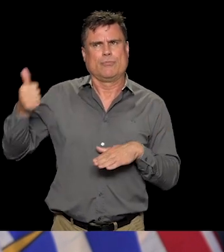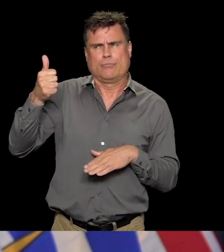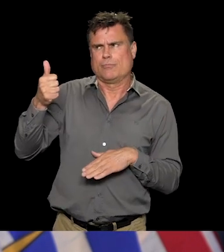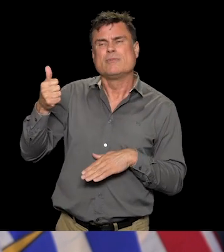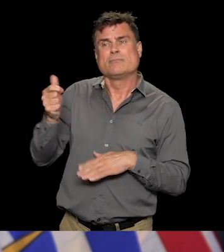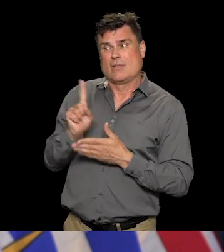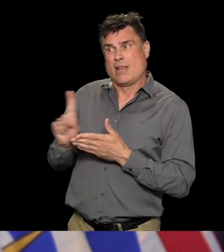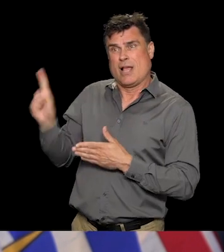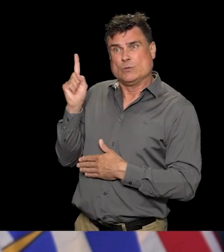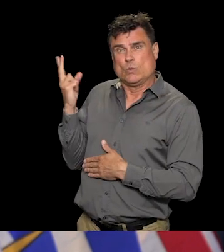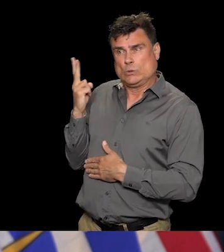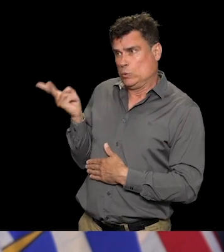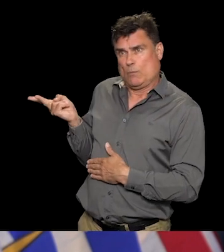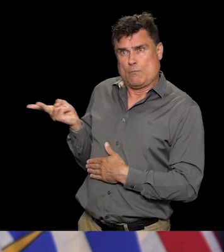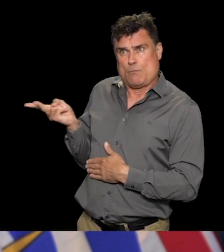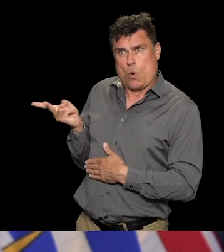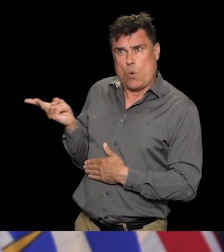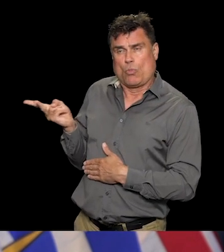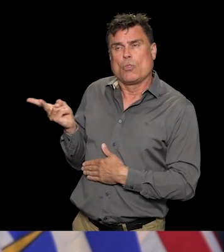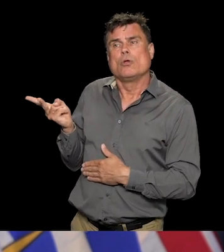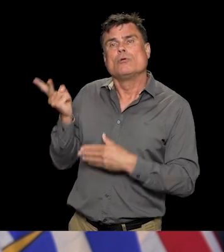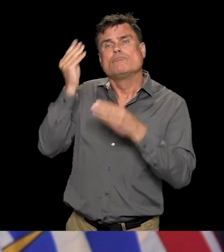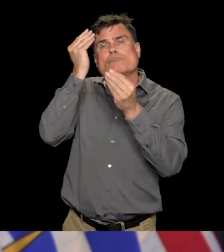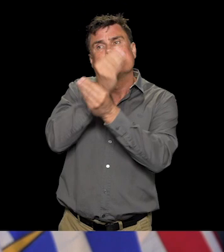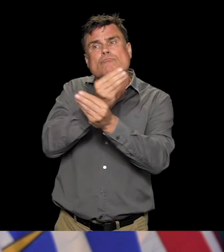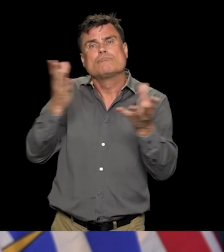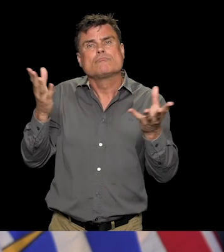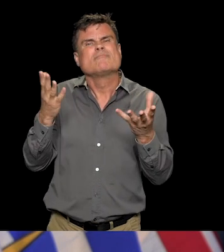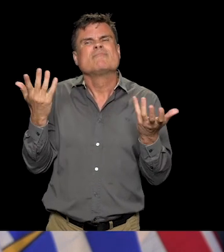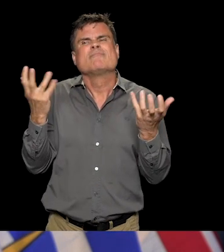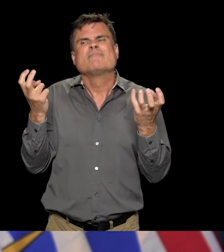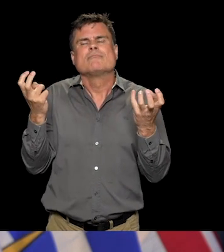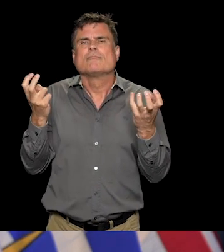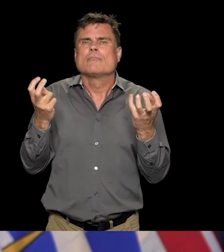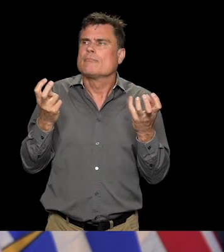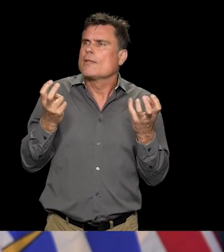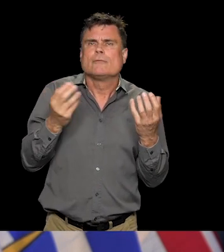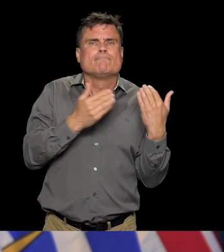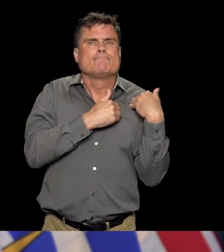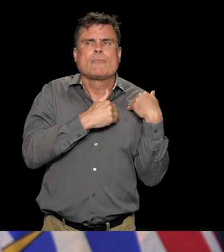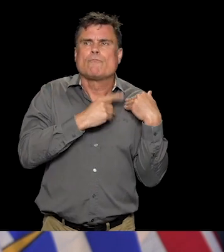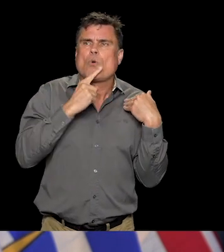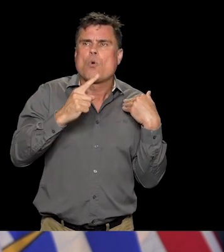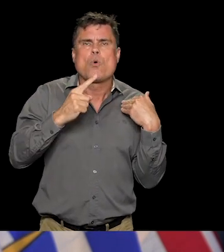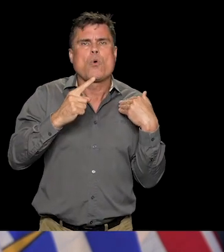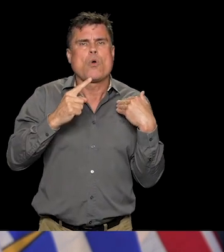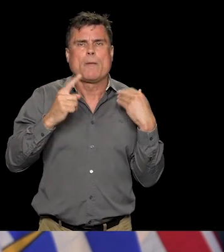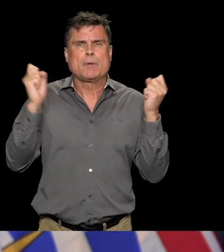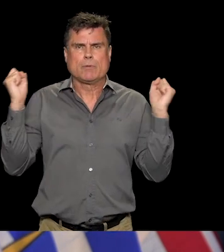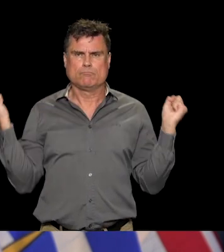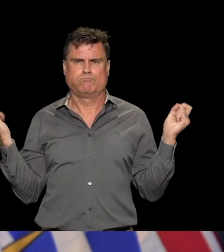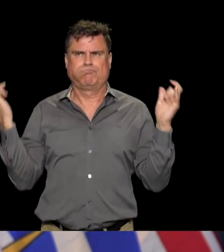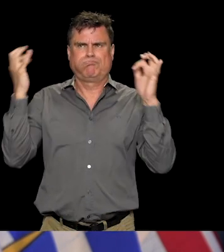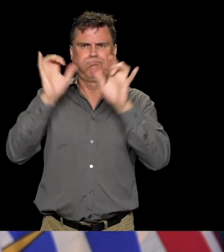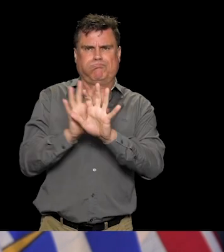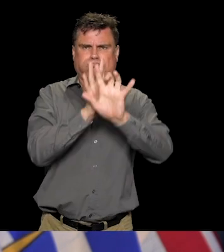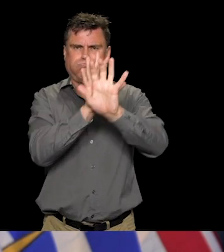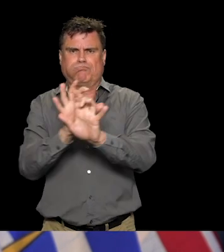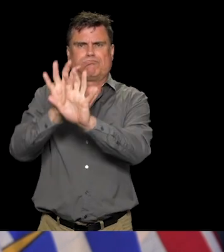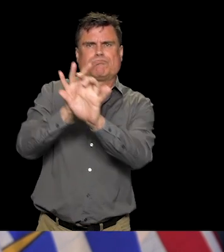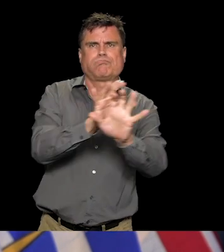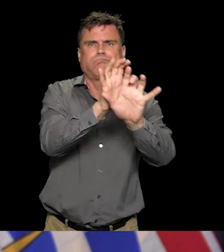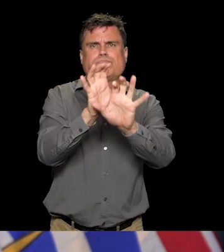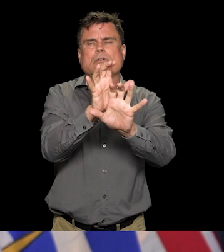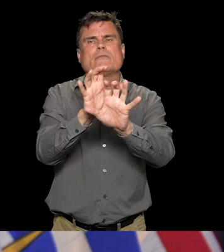the organizers of peaceful protests to, quote, follow the provincial health officer's order